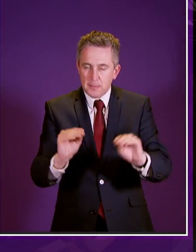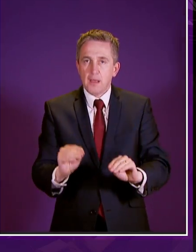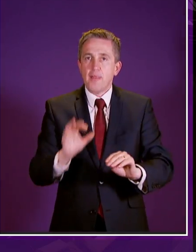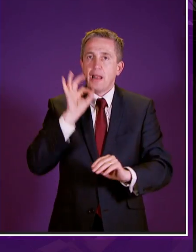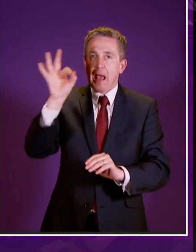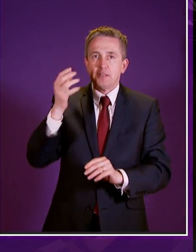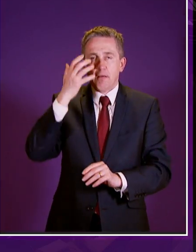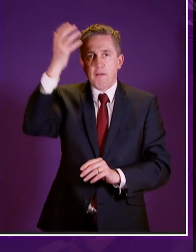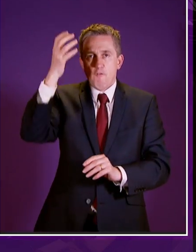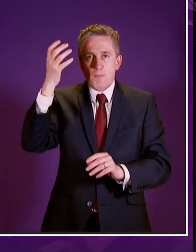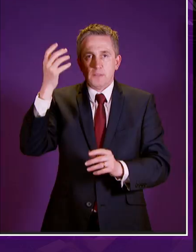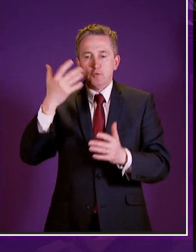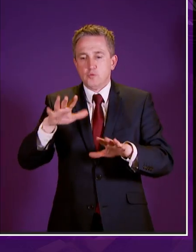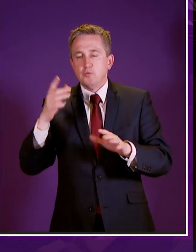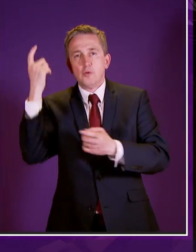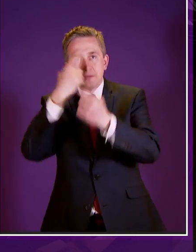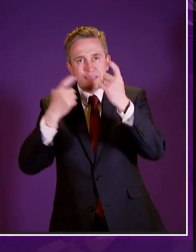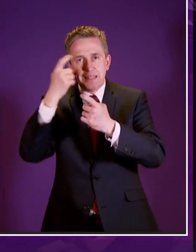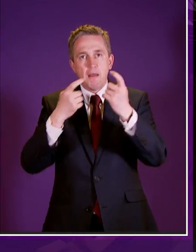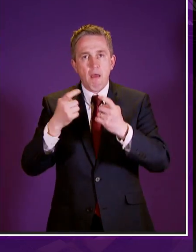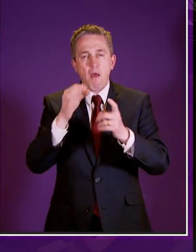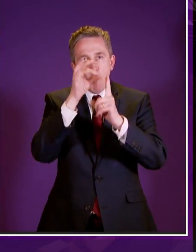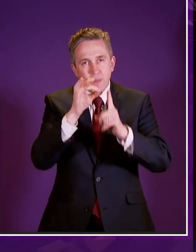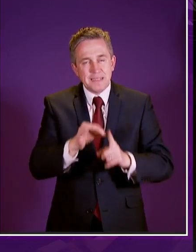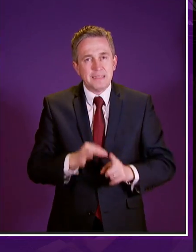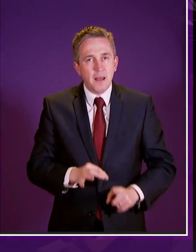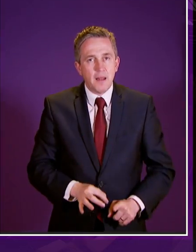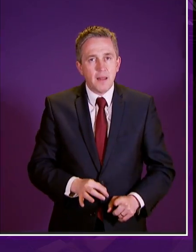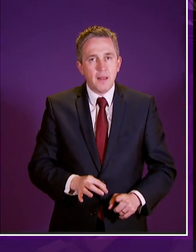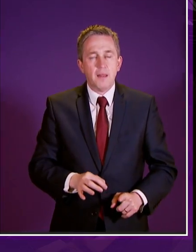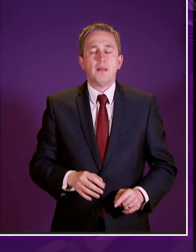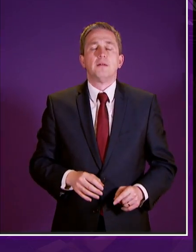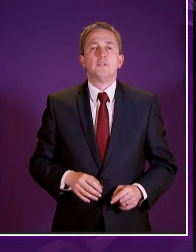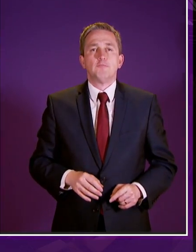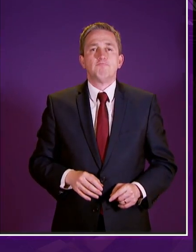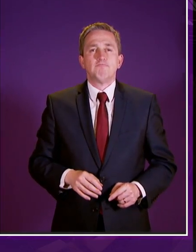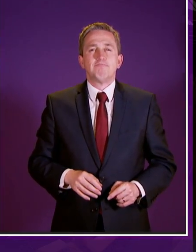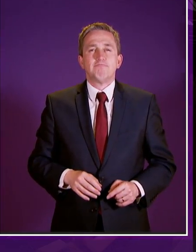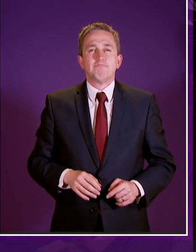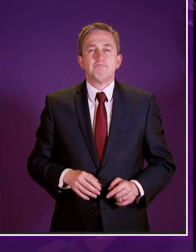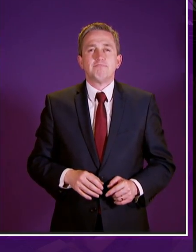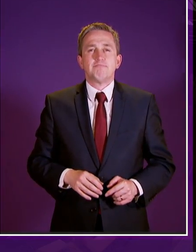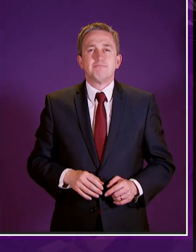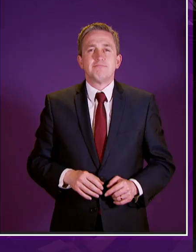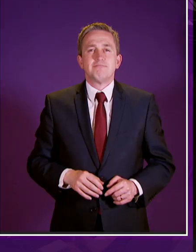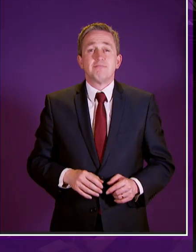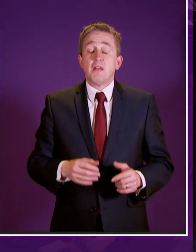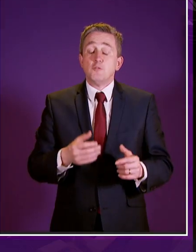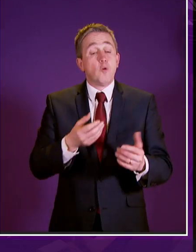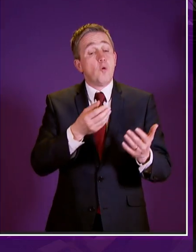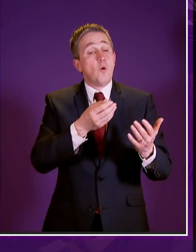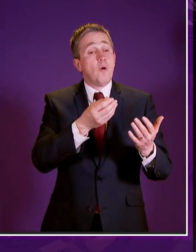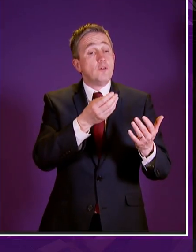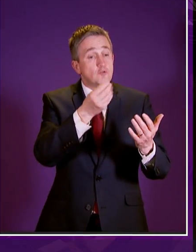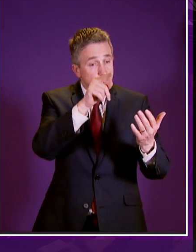ask the government to think again just as we have for this bill you know i i think we see progress on